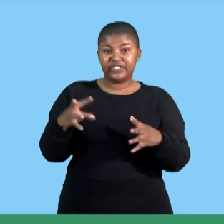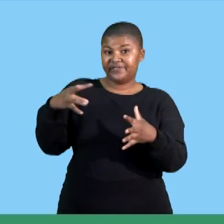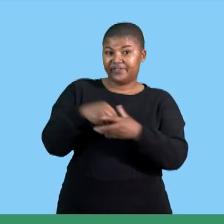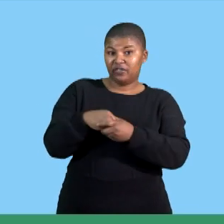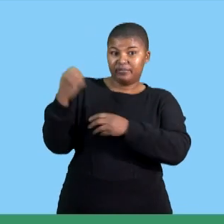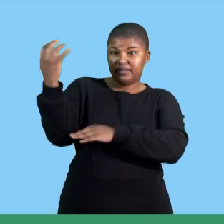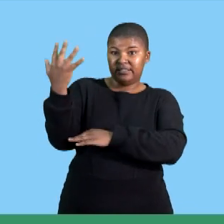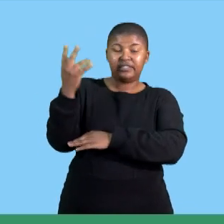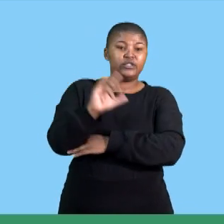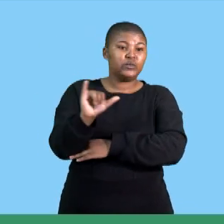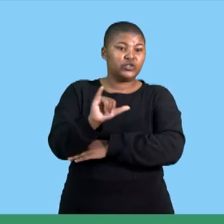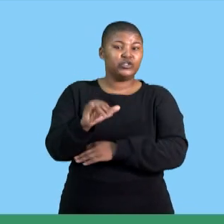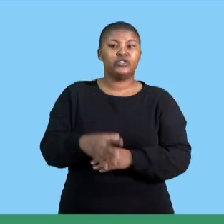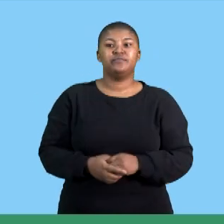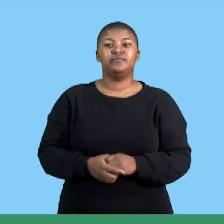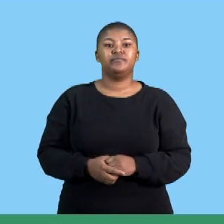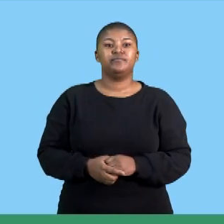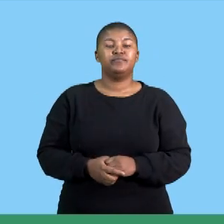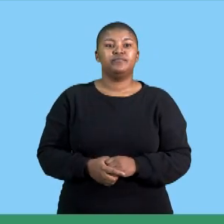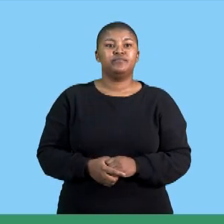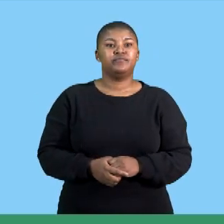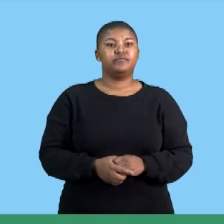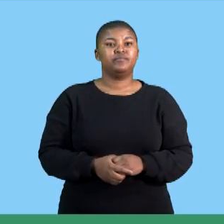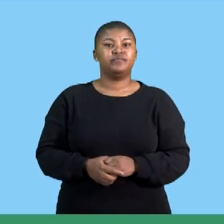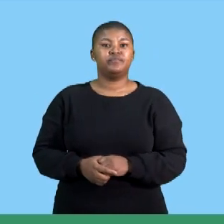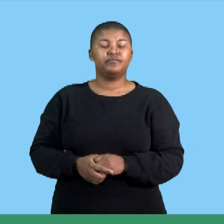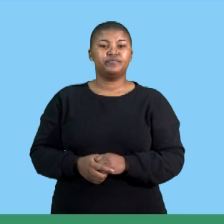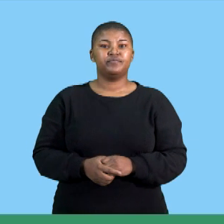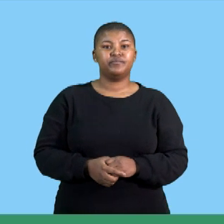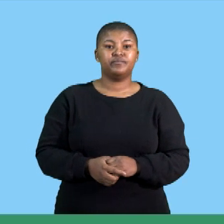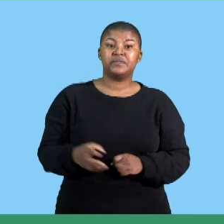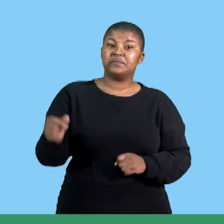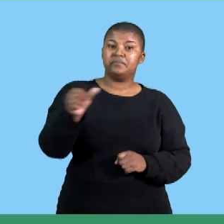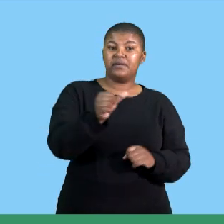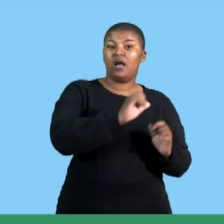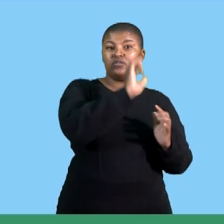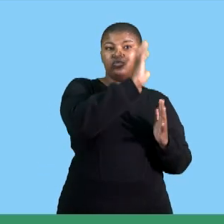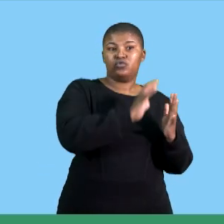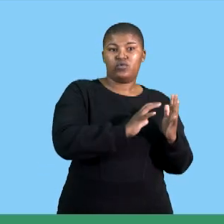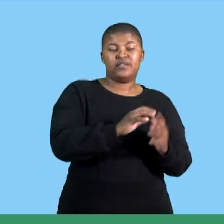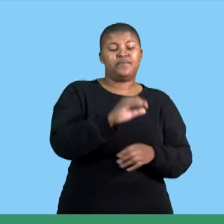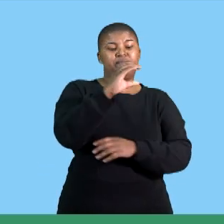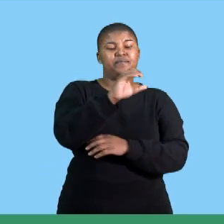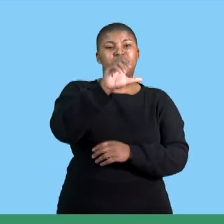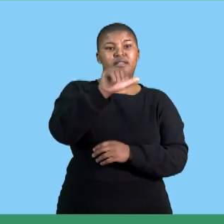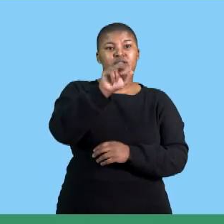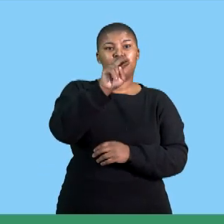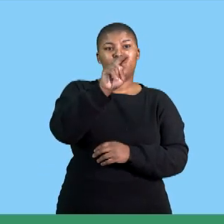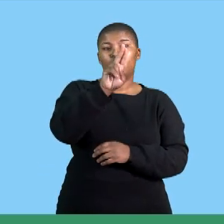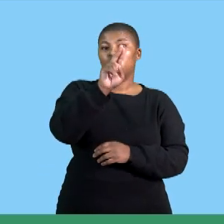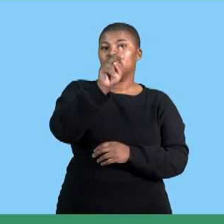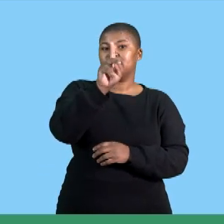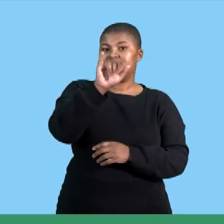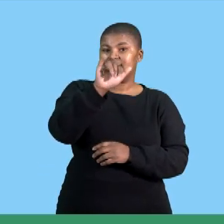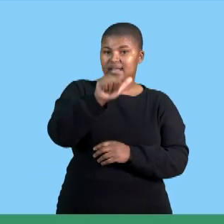presentation let's go back to the presentation claudia is planning on presenting her business